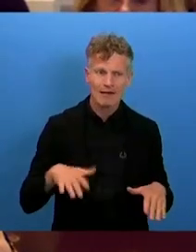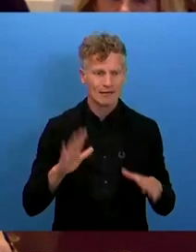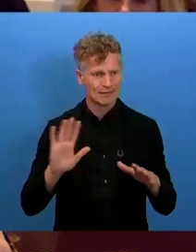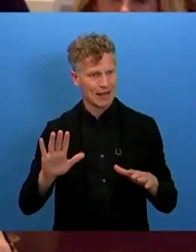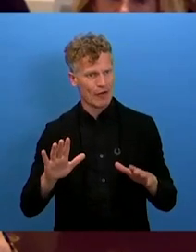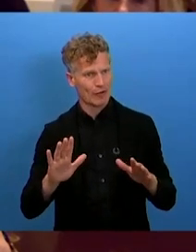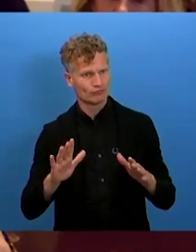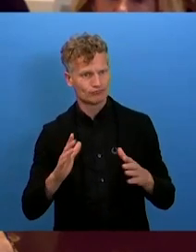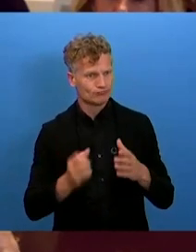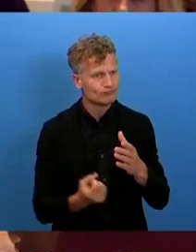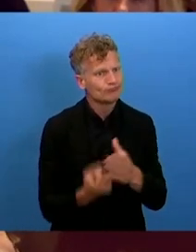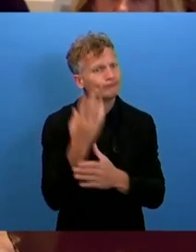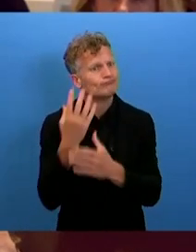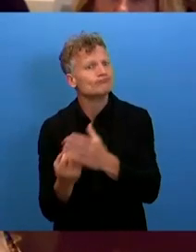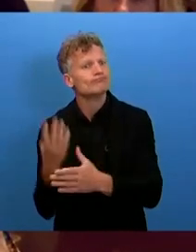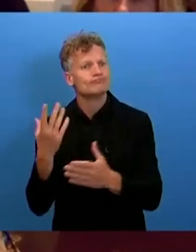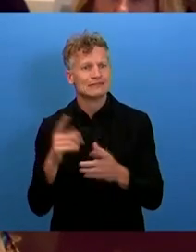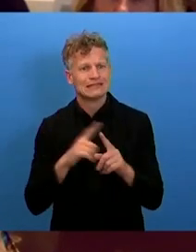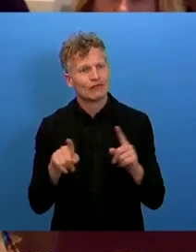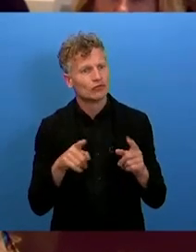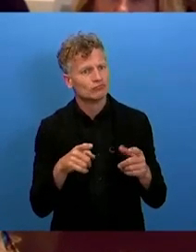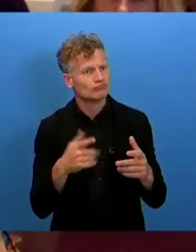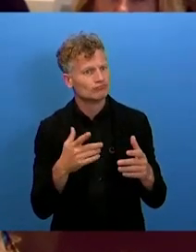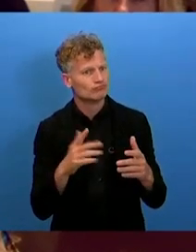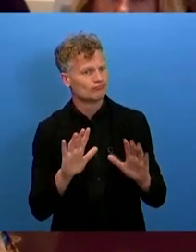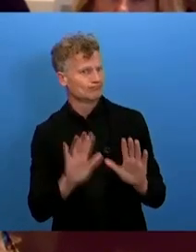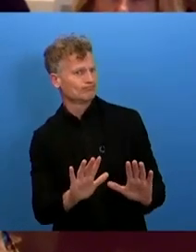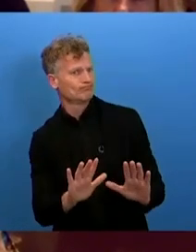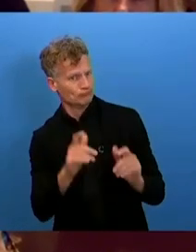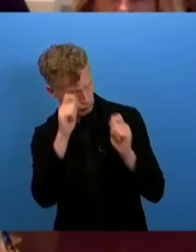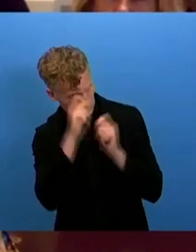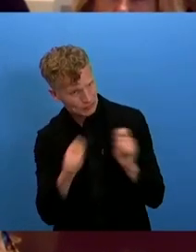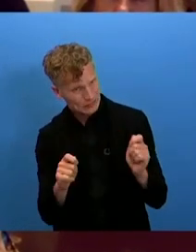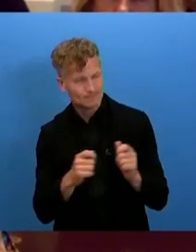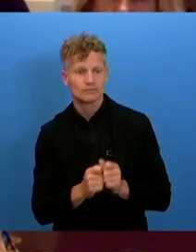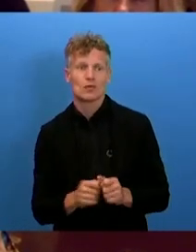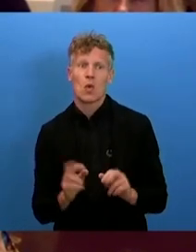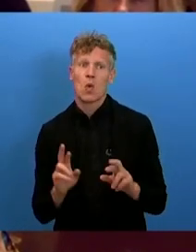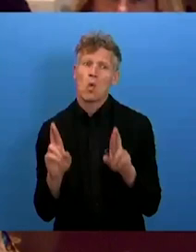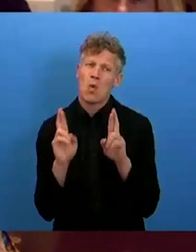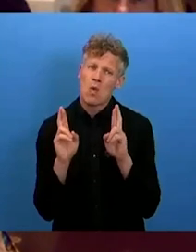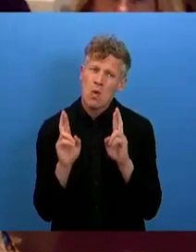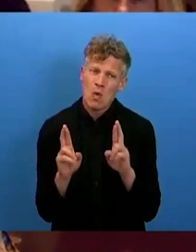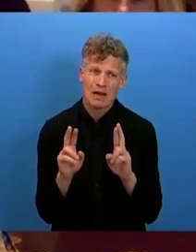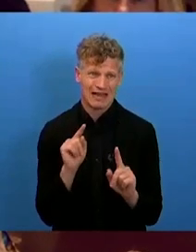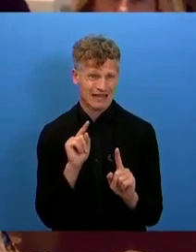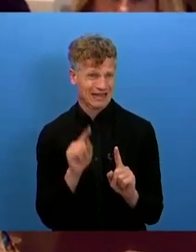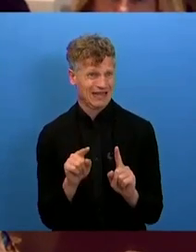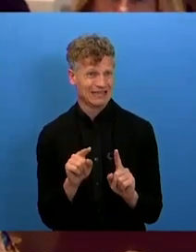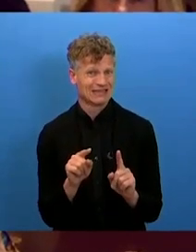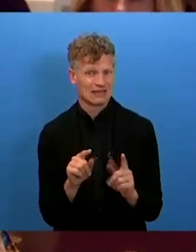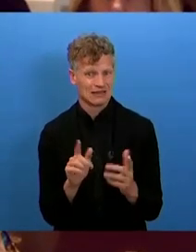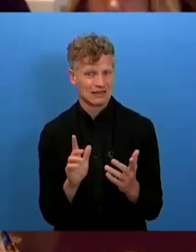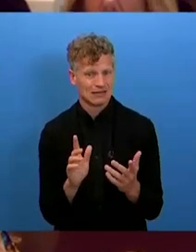We could have hoped that that would be an end to the destruction of genetic resources,